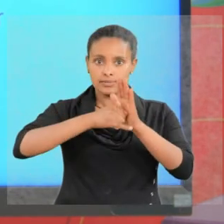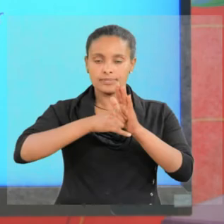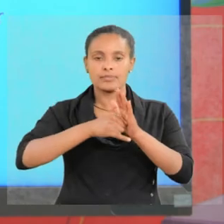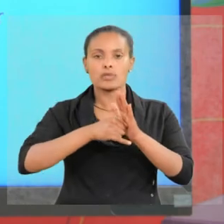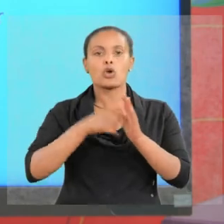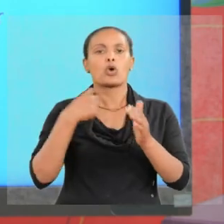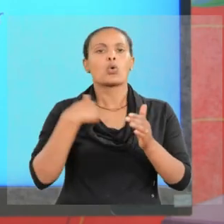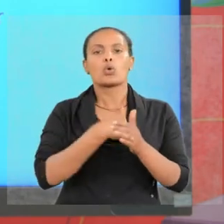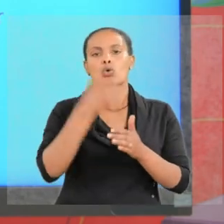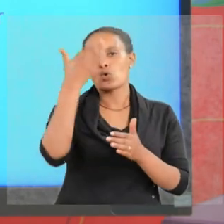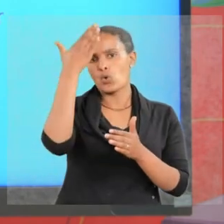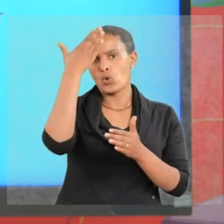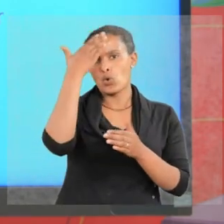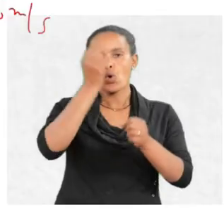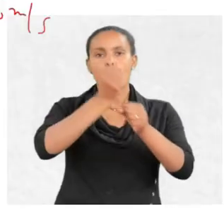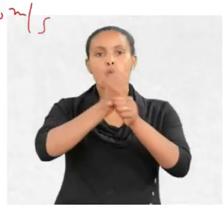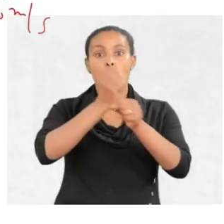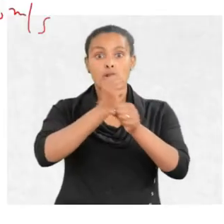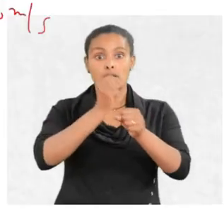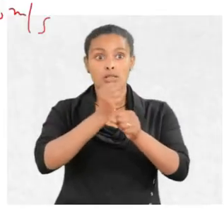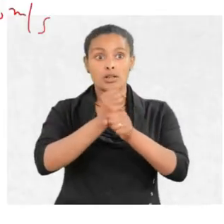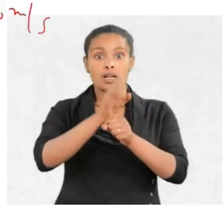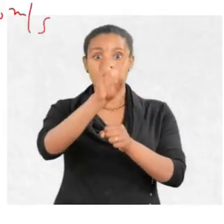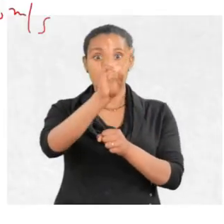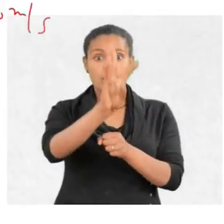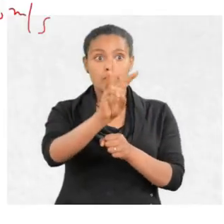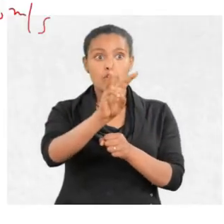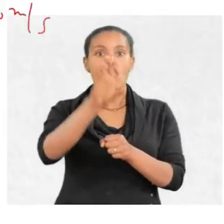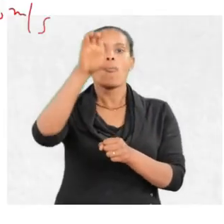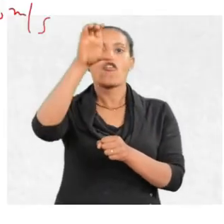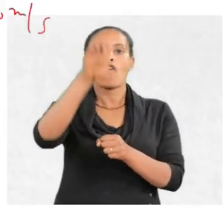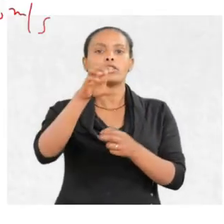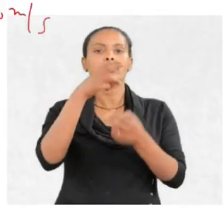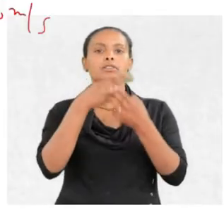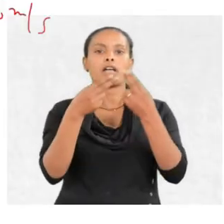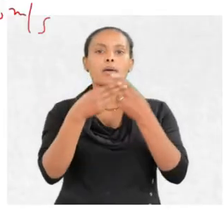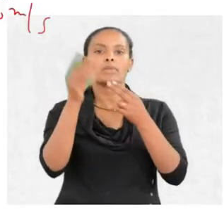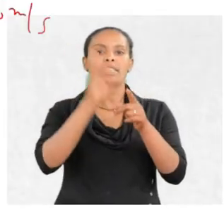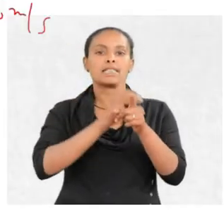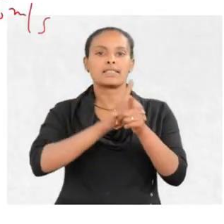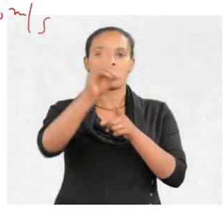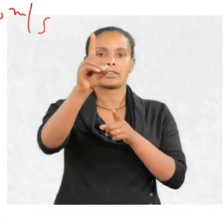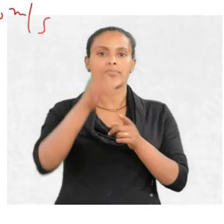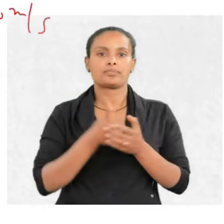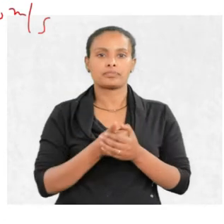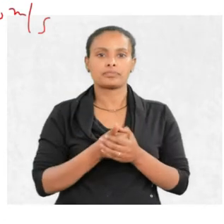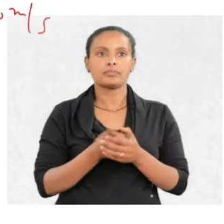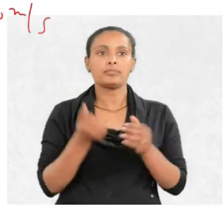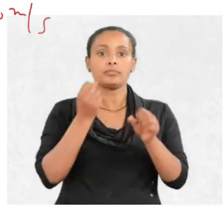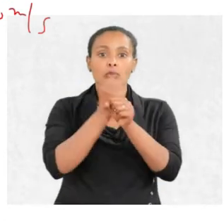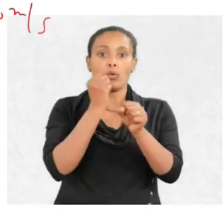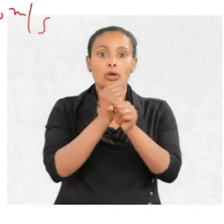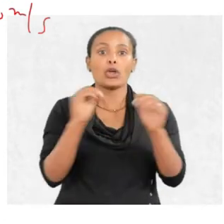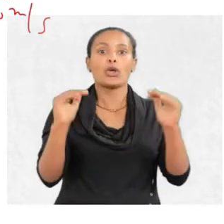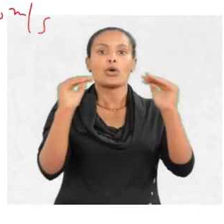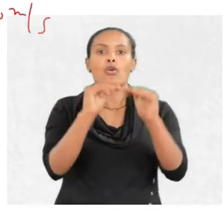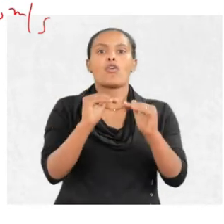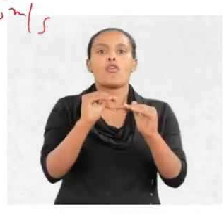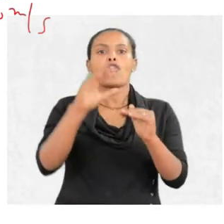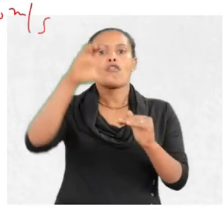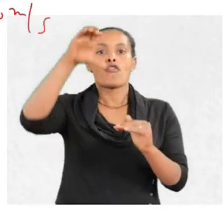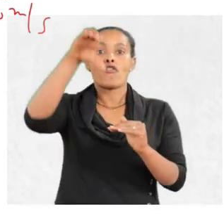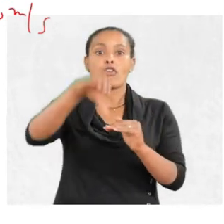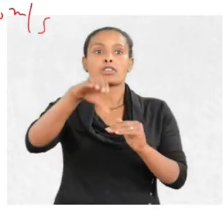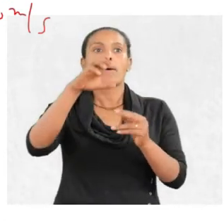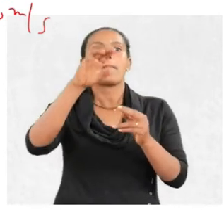We know that work by definition is force times distance. Work equal force